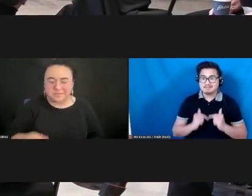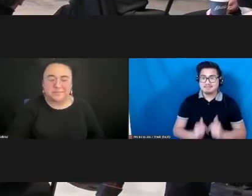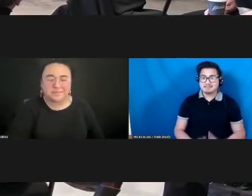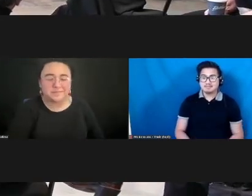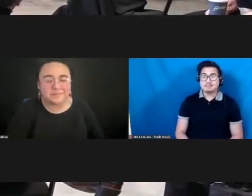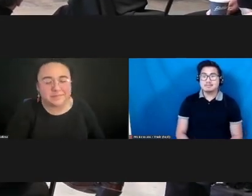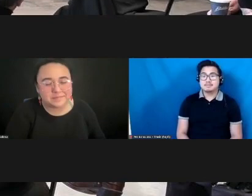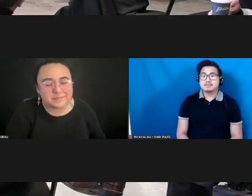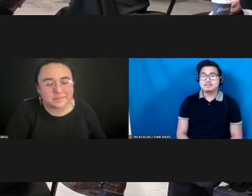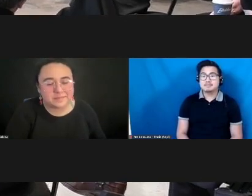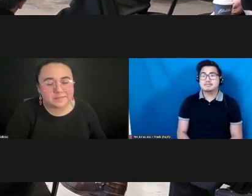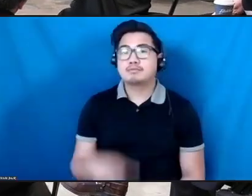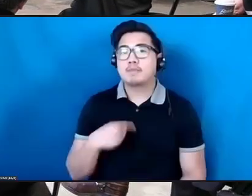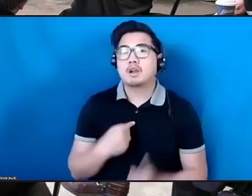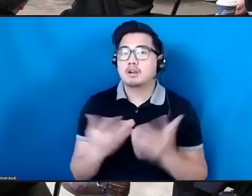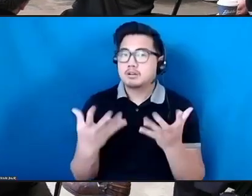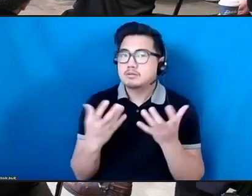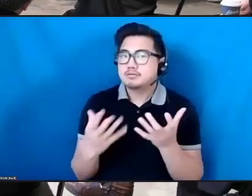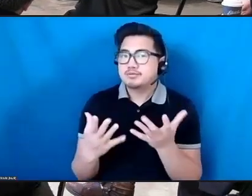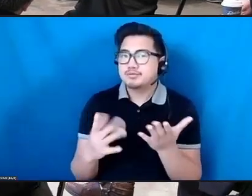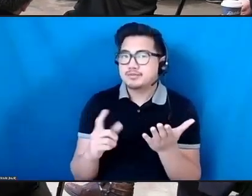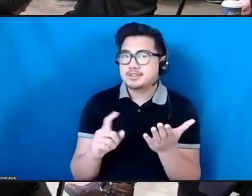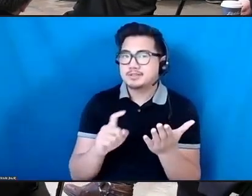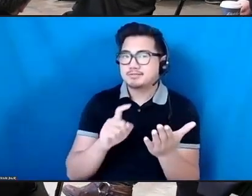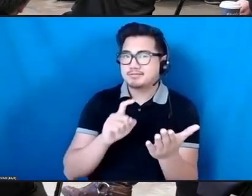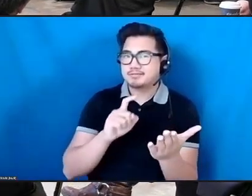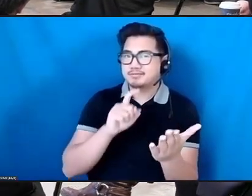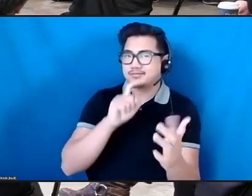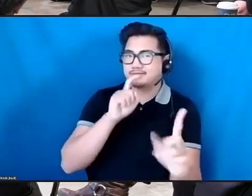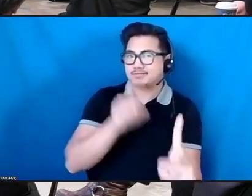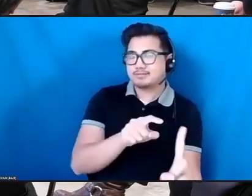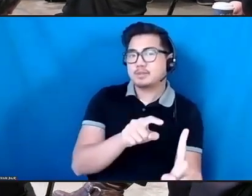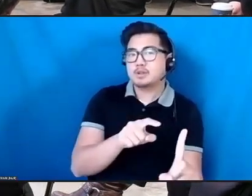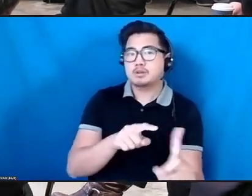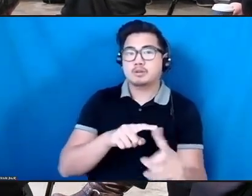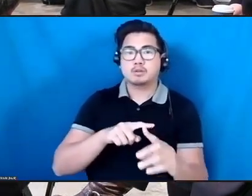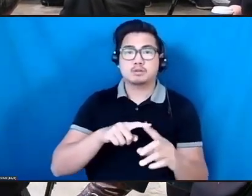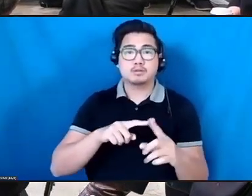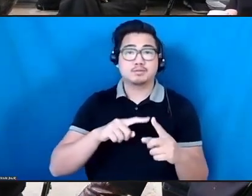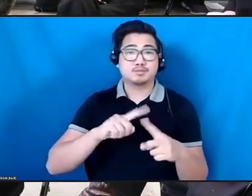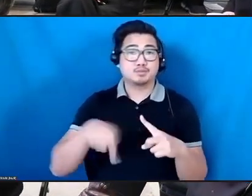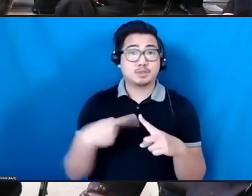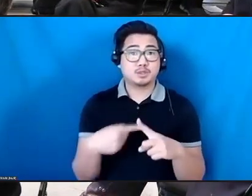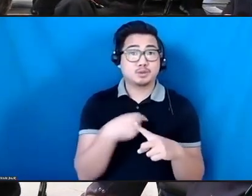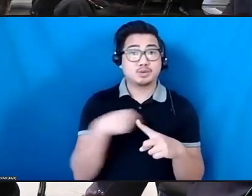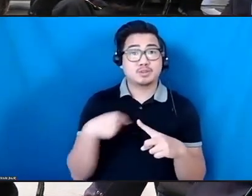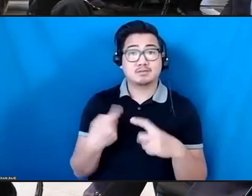making anything digital is actually very, very expensive.